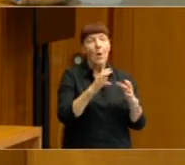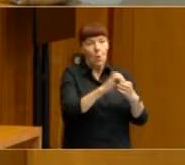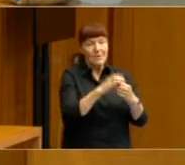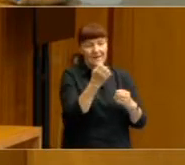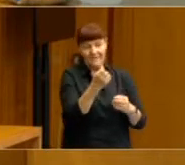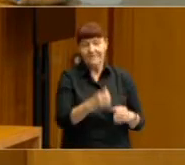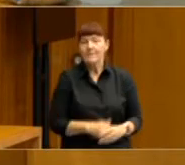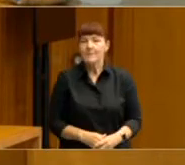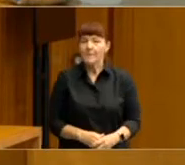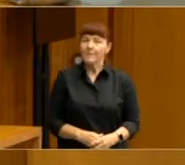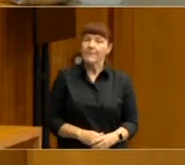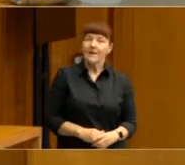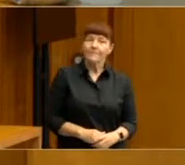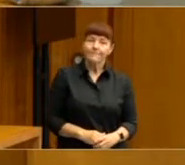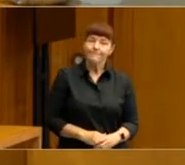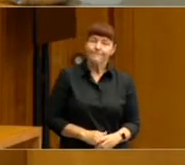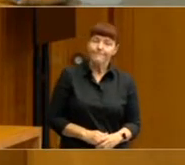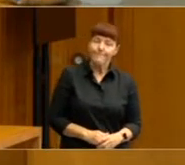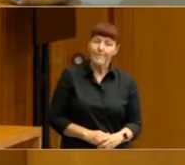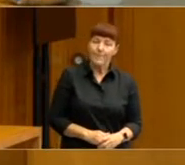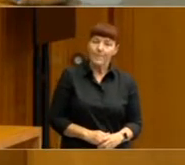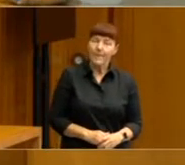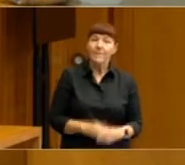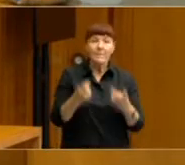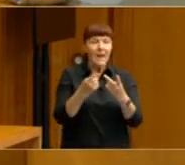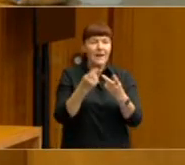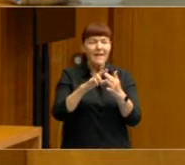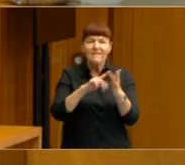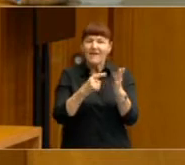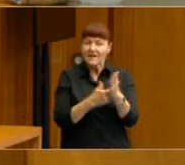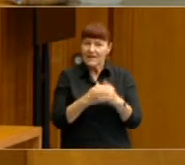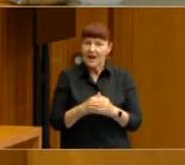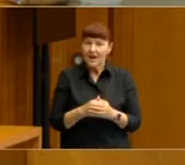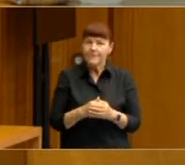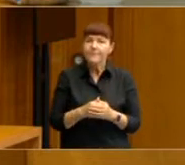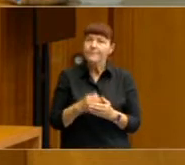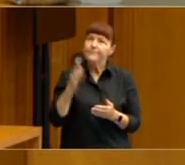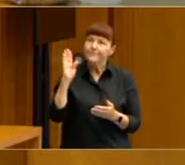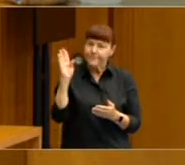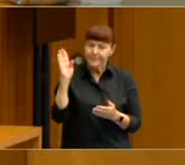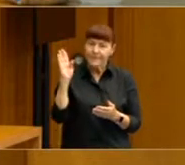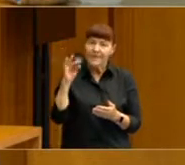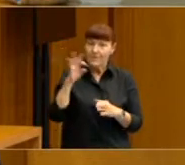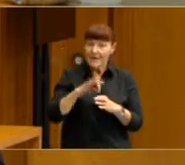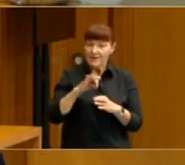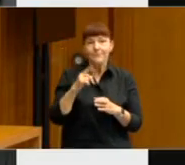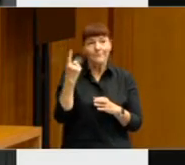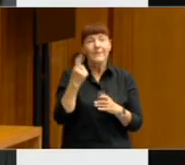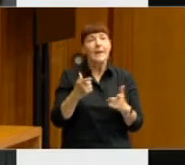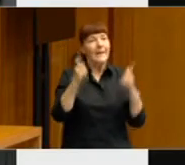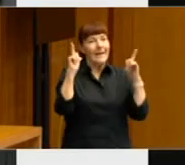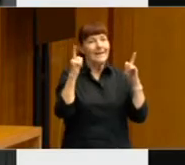The other factor apart from taxation and economic policy which came out in the election was the one of leadership.